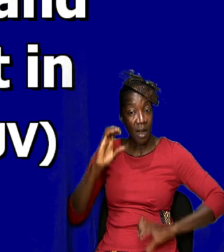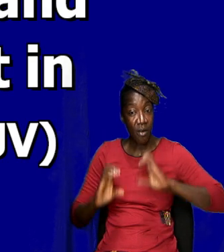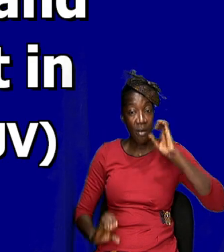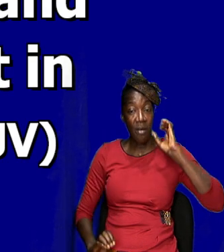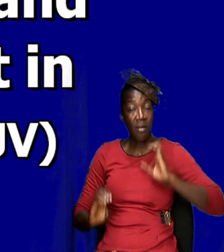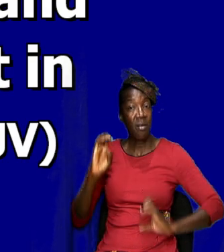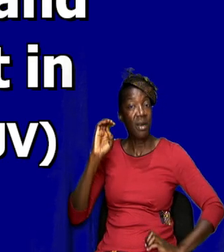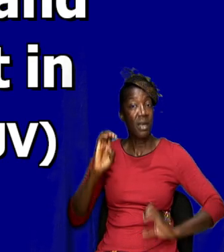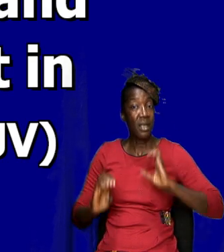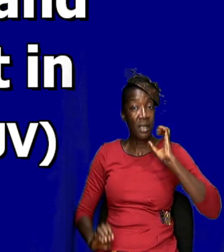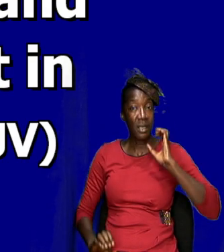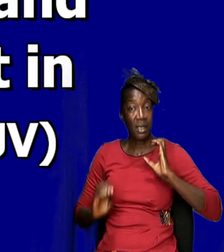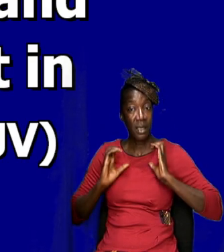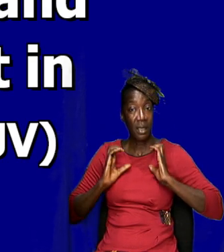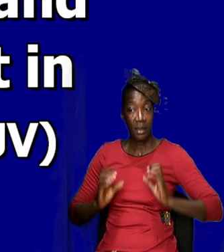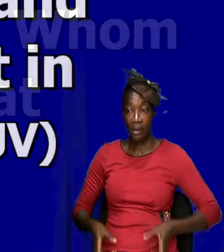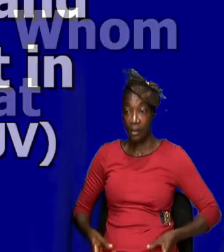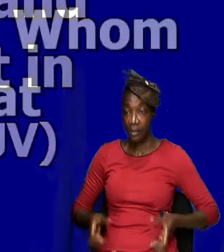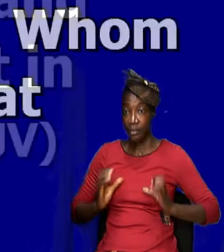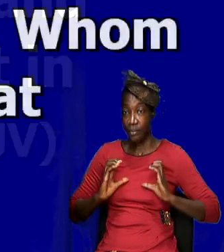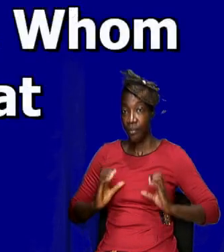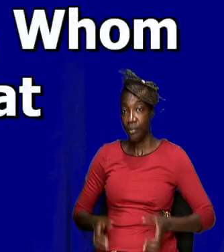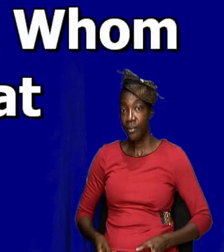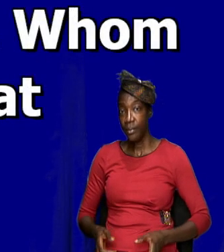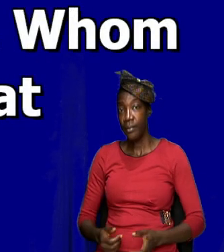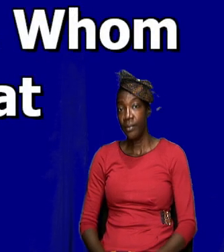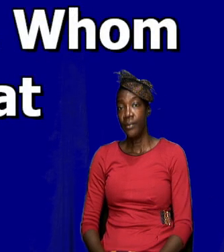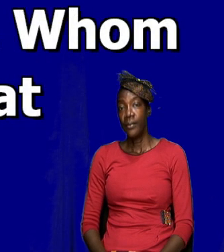next scripture. Is there more?